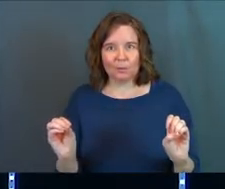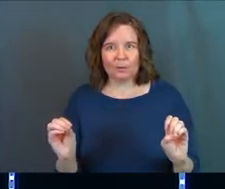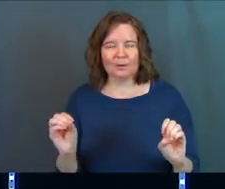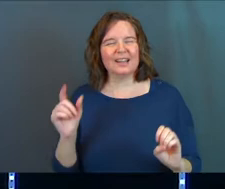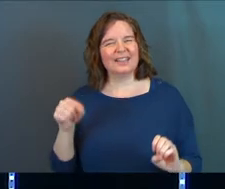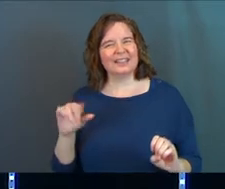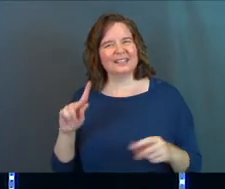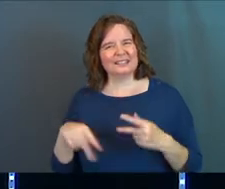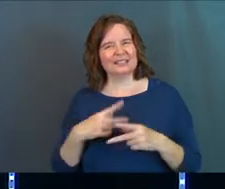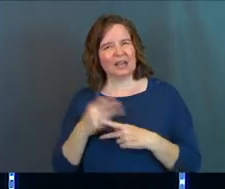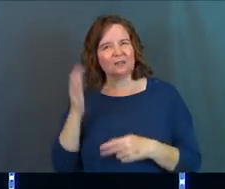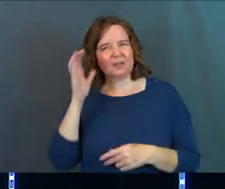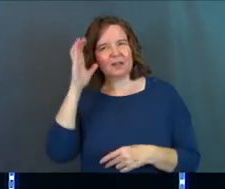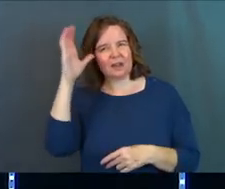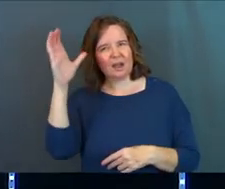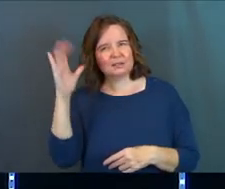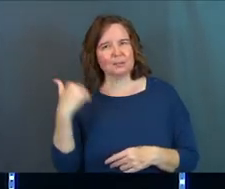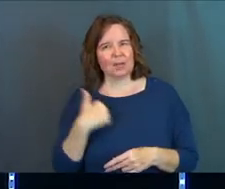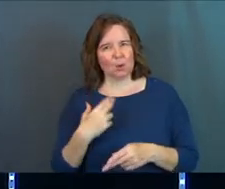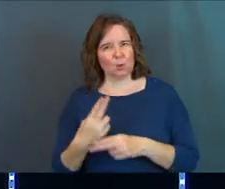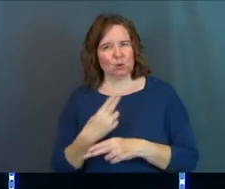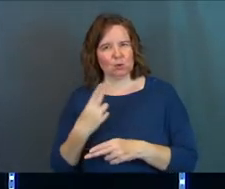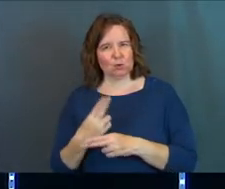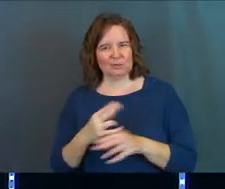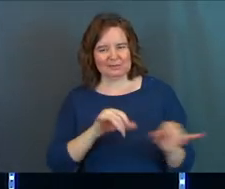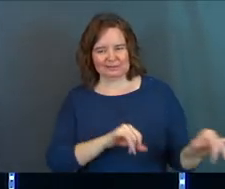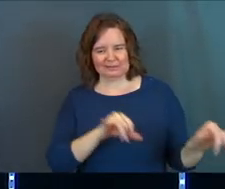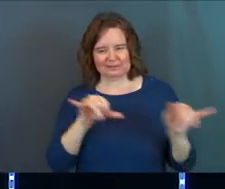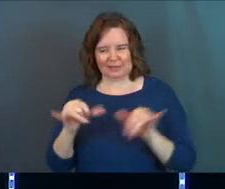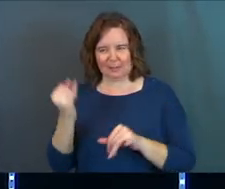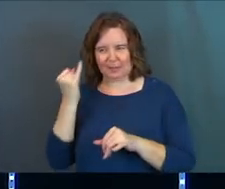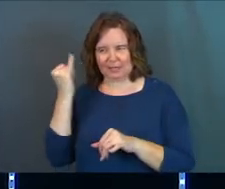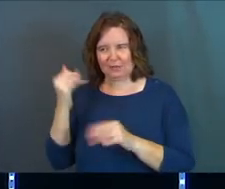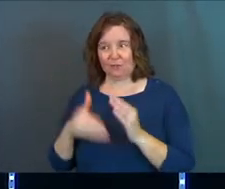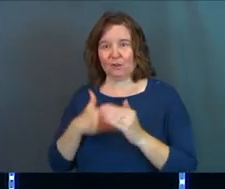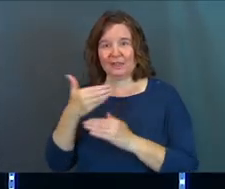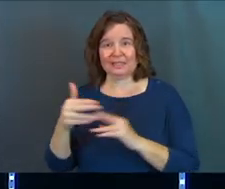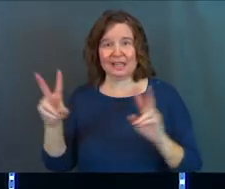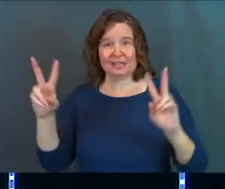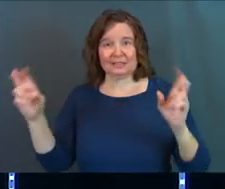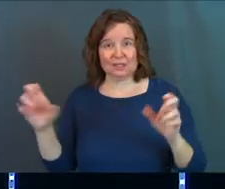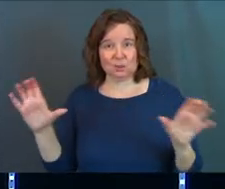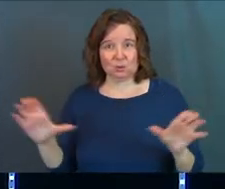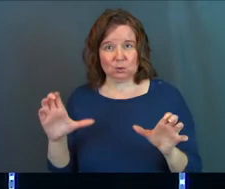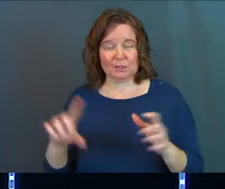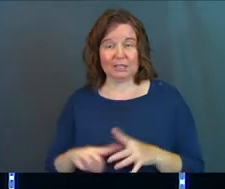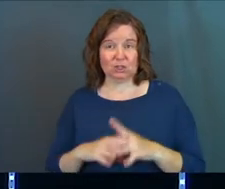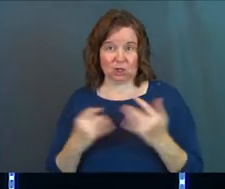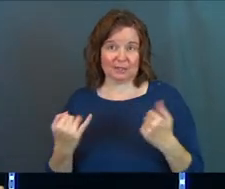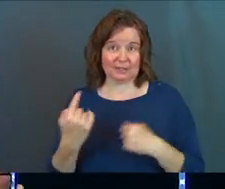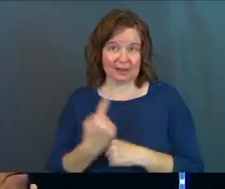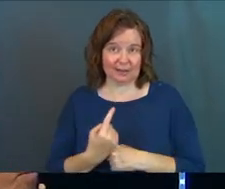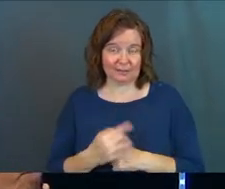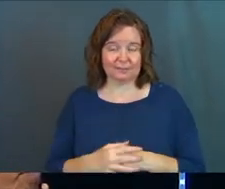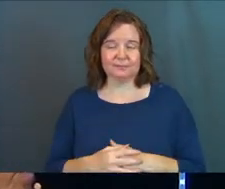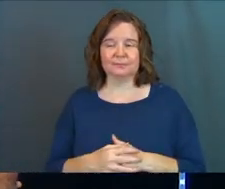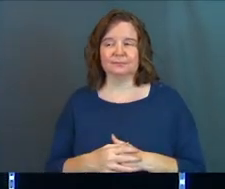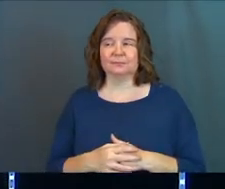Now this is kind of the concept that we're utilizing for this next series that we're doing, and it starts today,